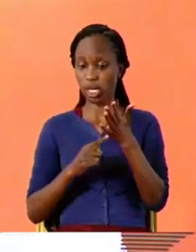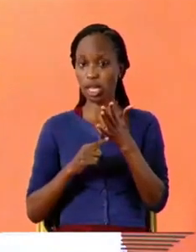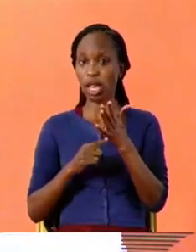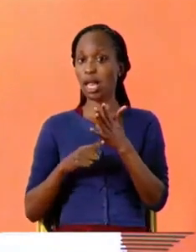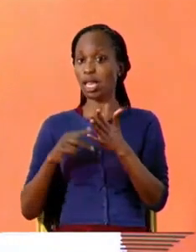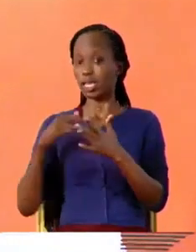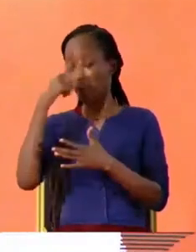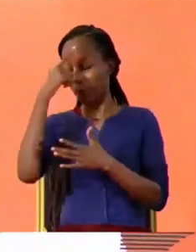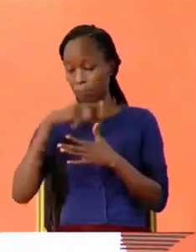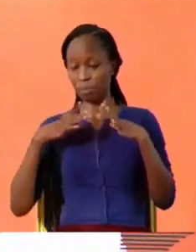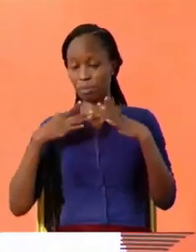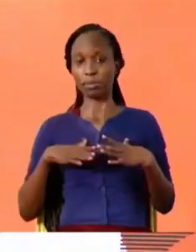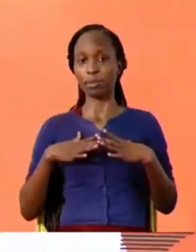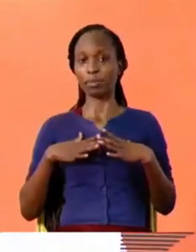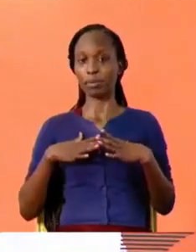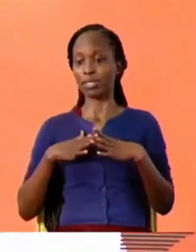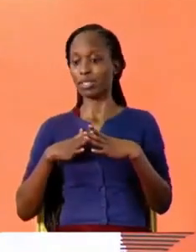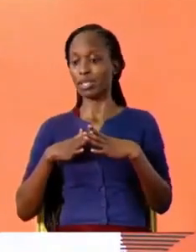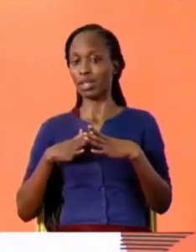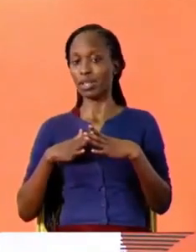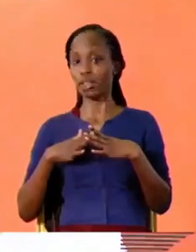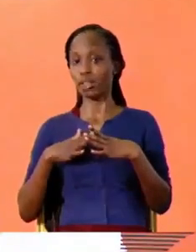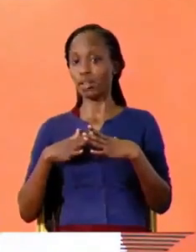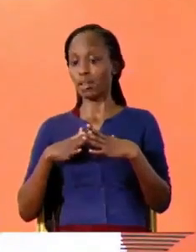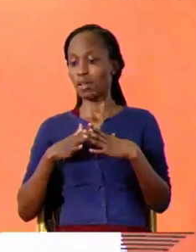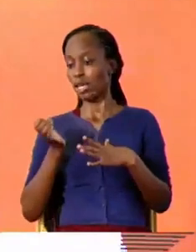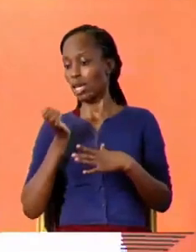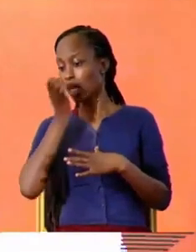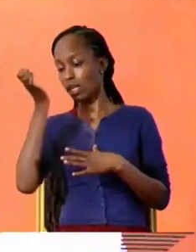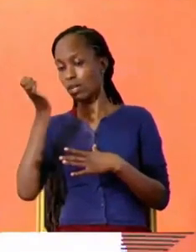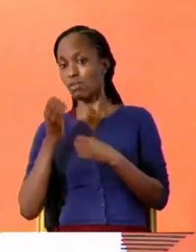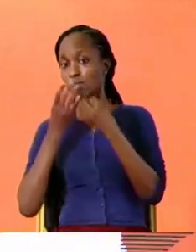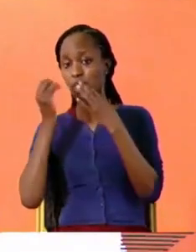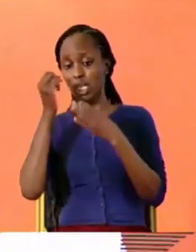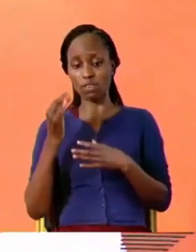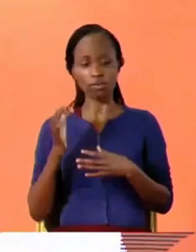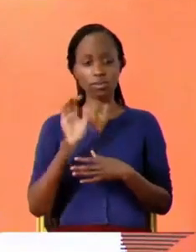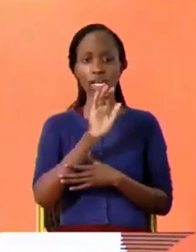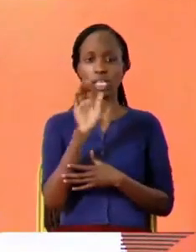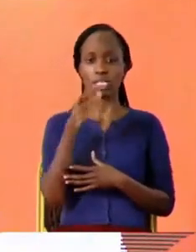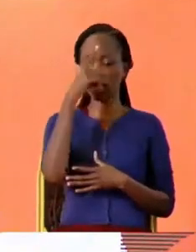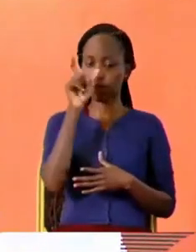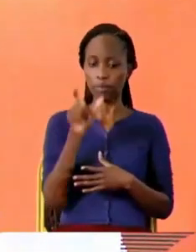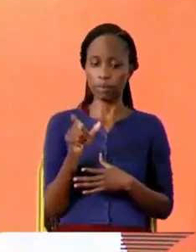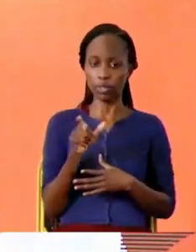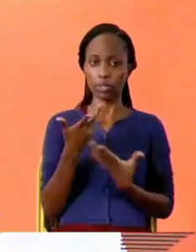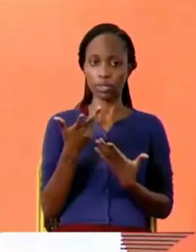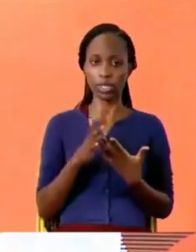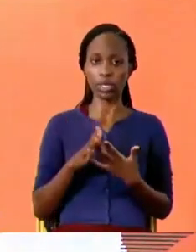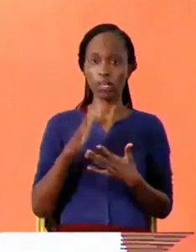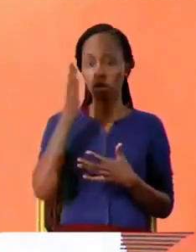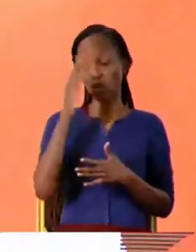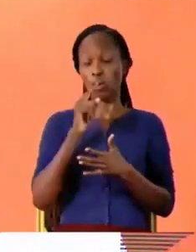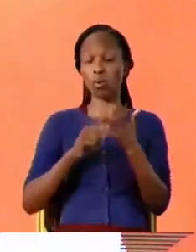information so if you ask the average blind person do you know what the national